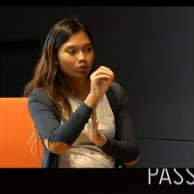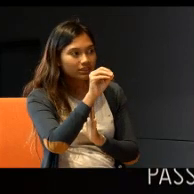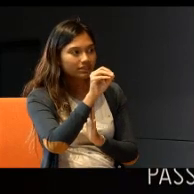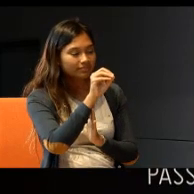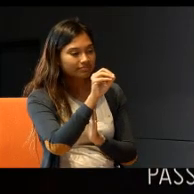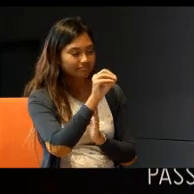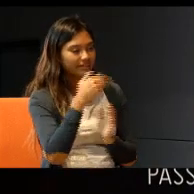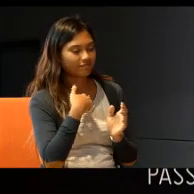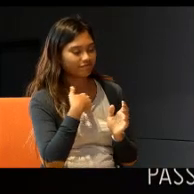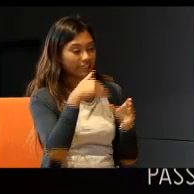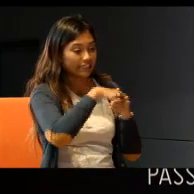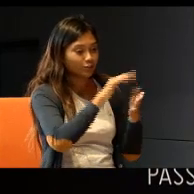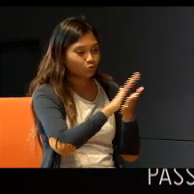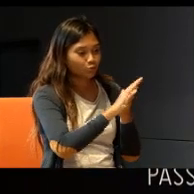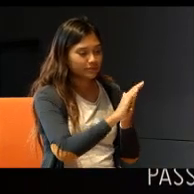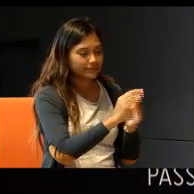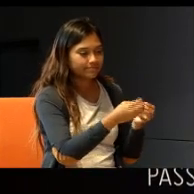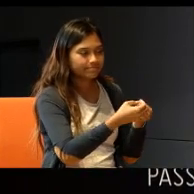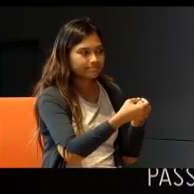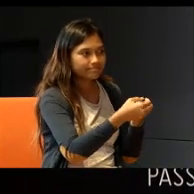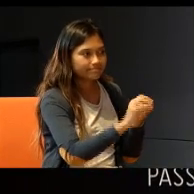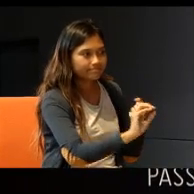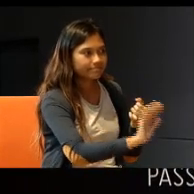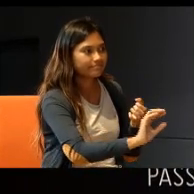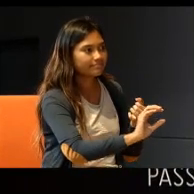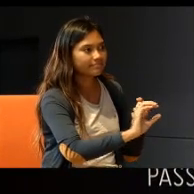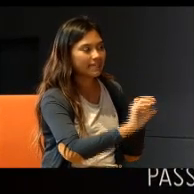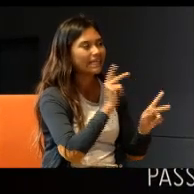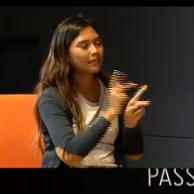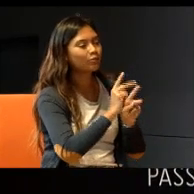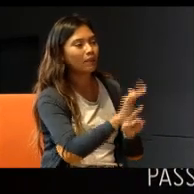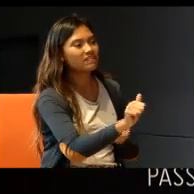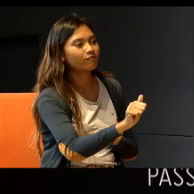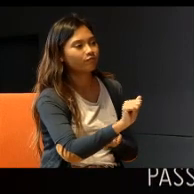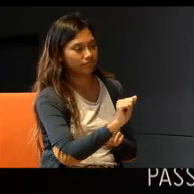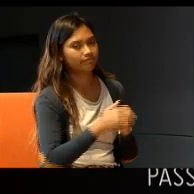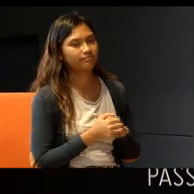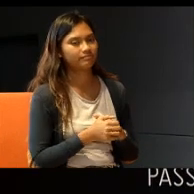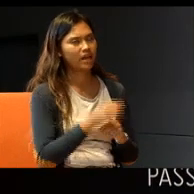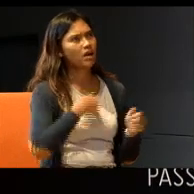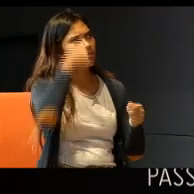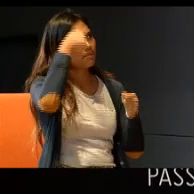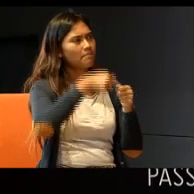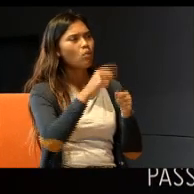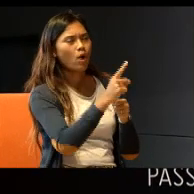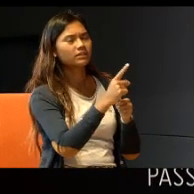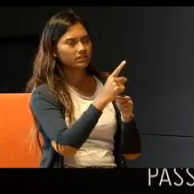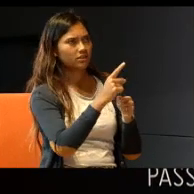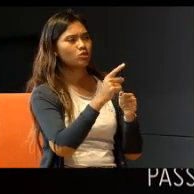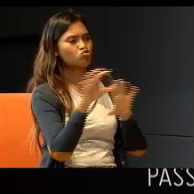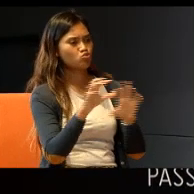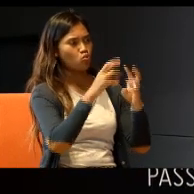I remember my excitement, when one of them, did well enough, in O levels, to qualify,